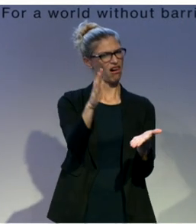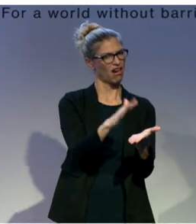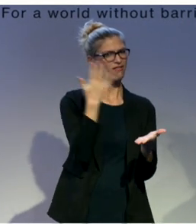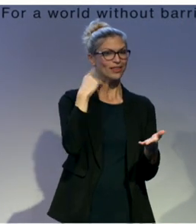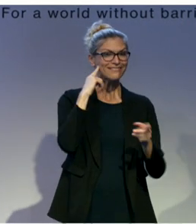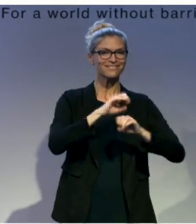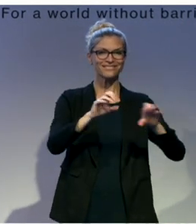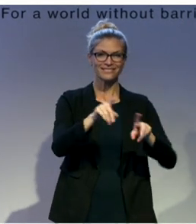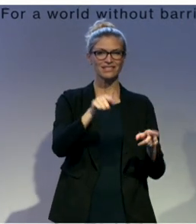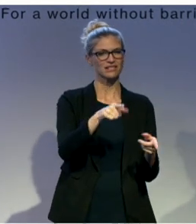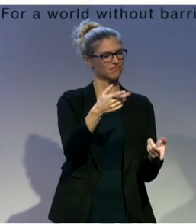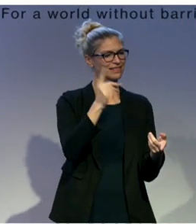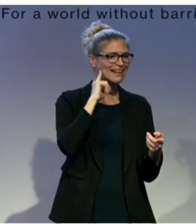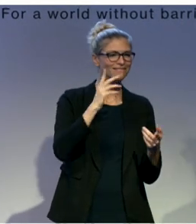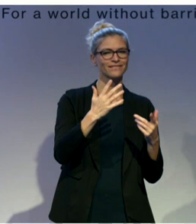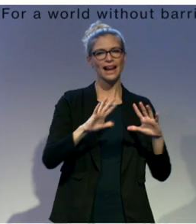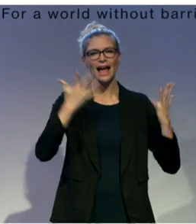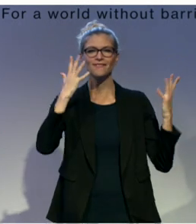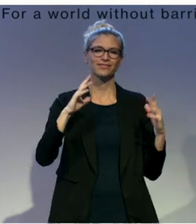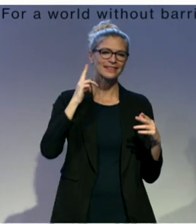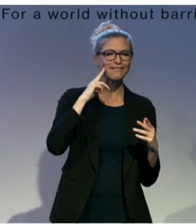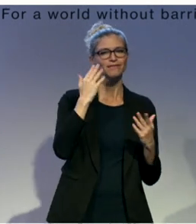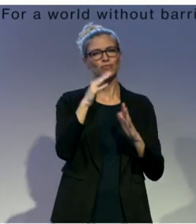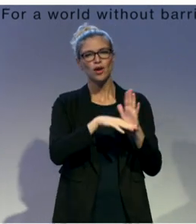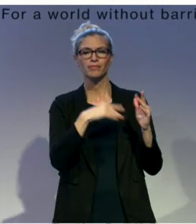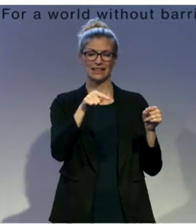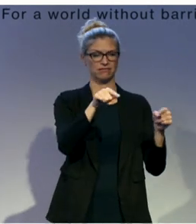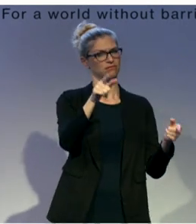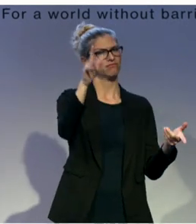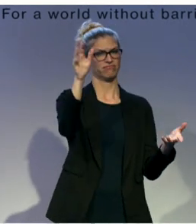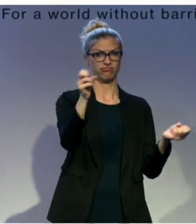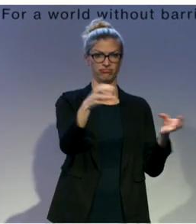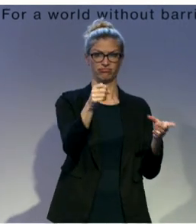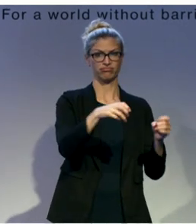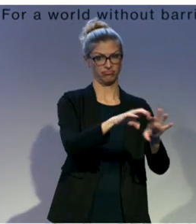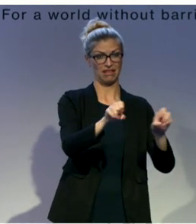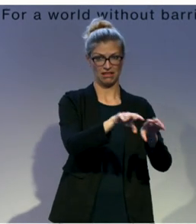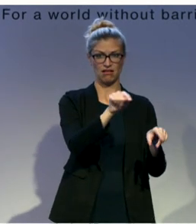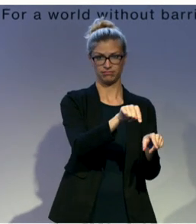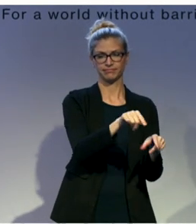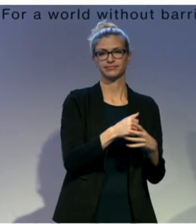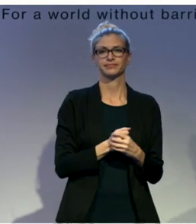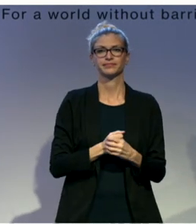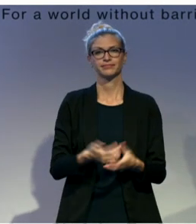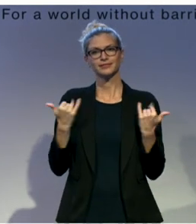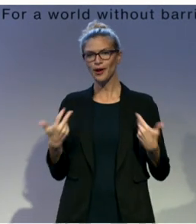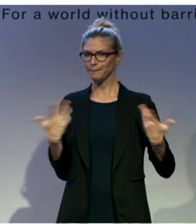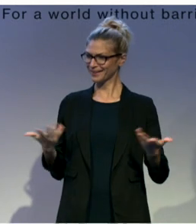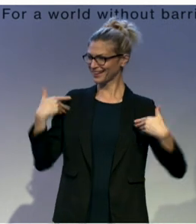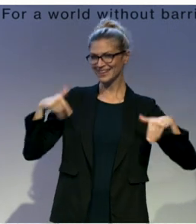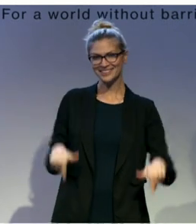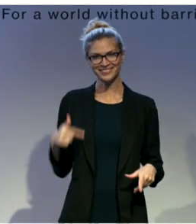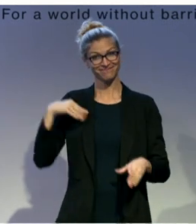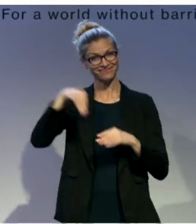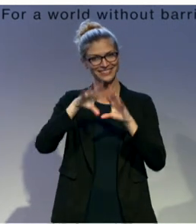a channel for the deaf and we had a feature of the app on that channel. Yeah, and then obviously we're here at Zero Project is now as well, which is one of the